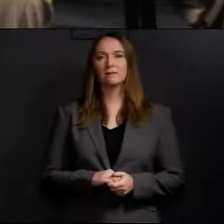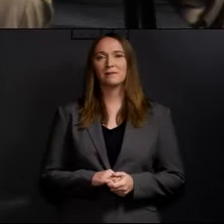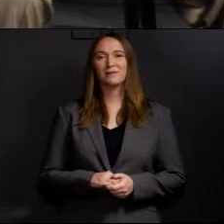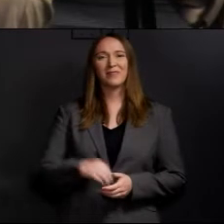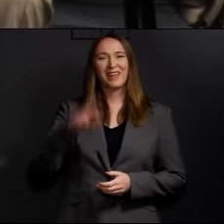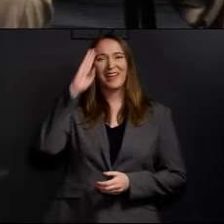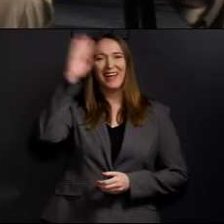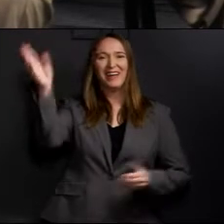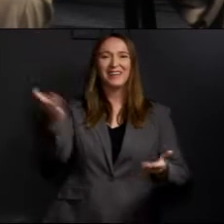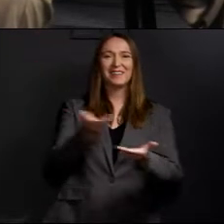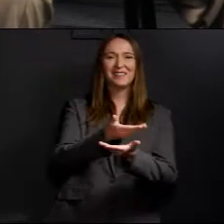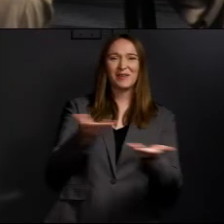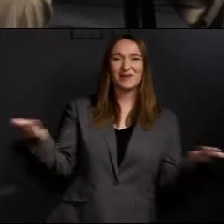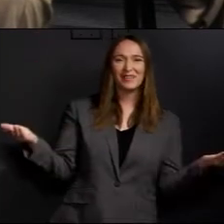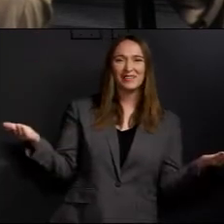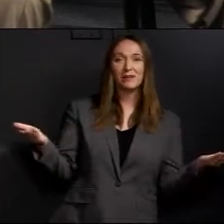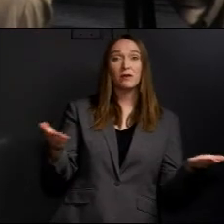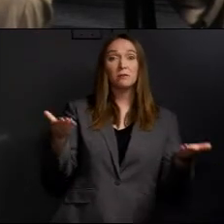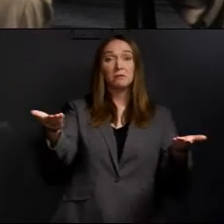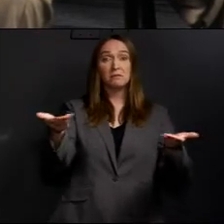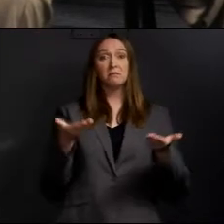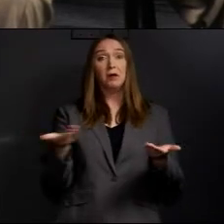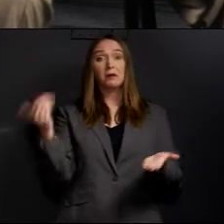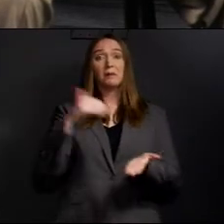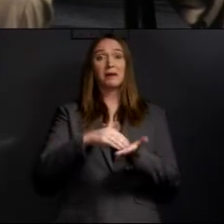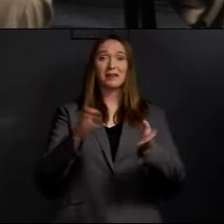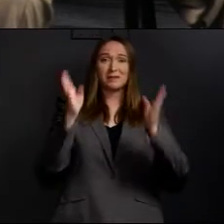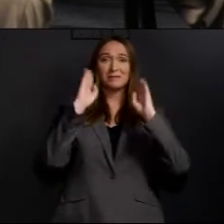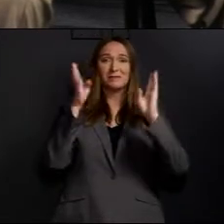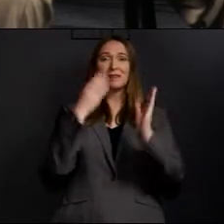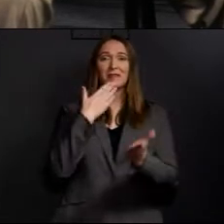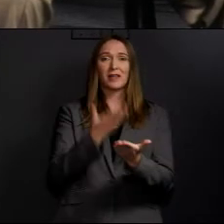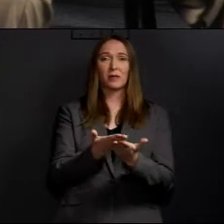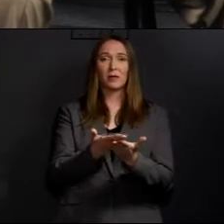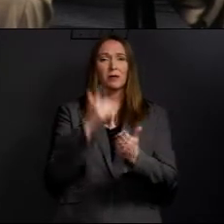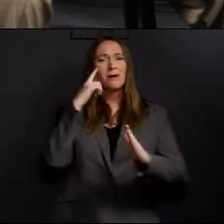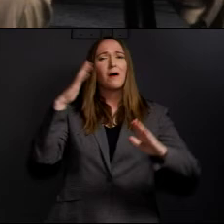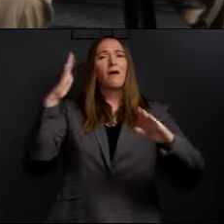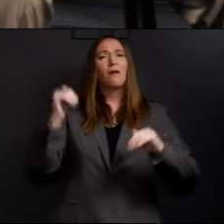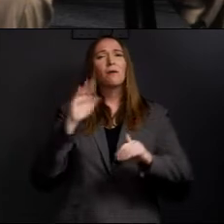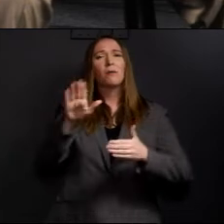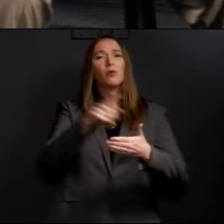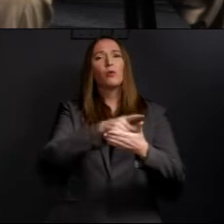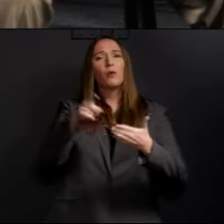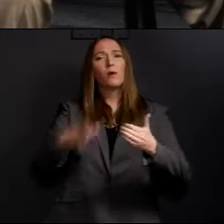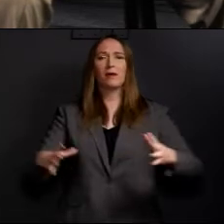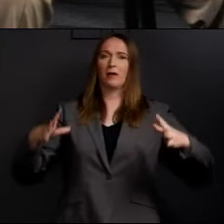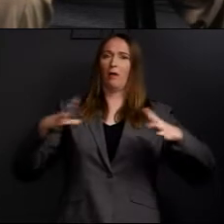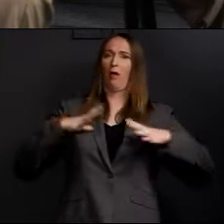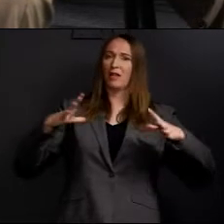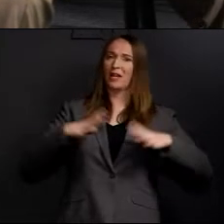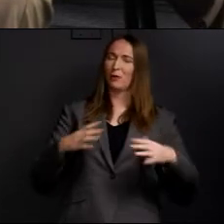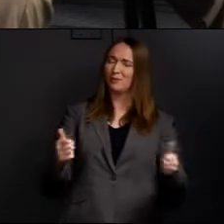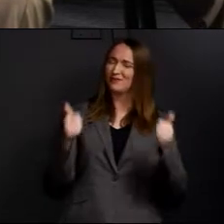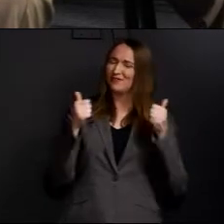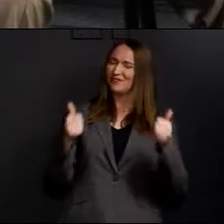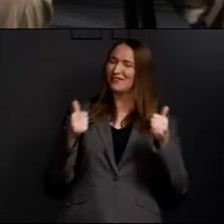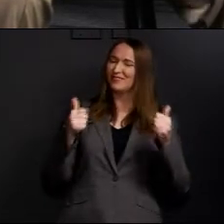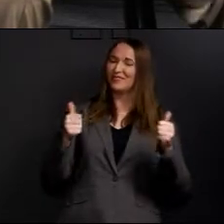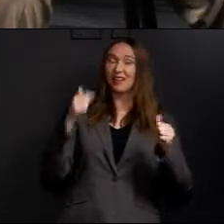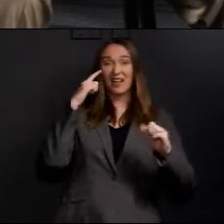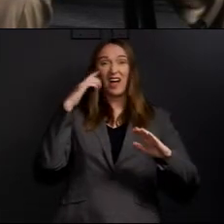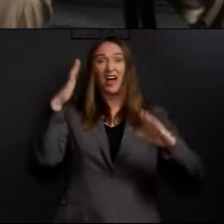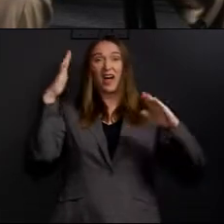Hi everybody, welcome back to Facebook. I hope you had a great holiday weekend and that you got a chance to